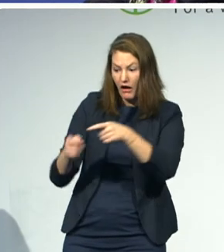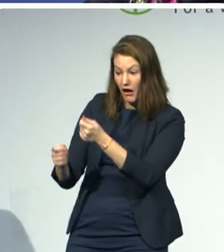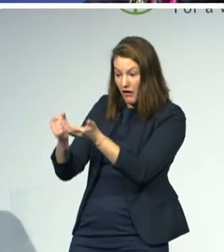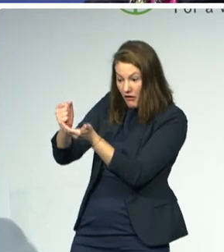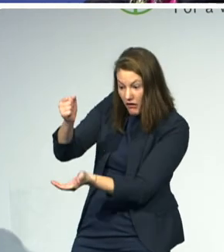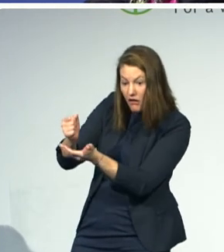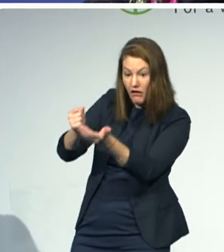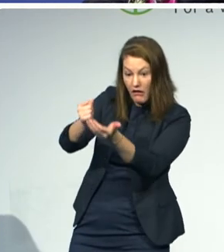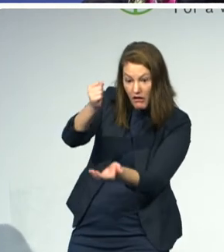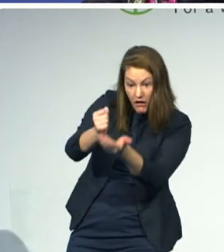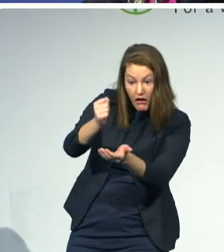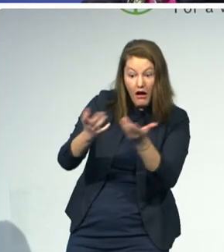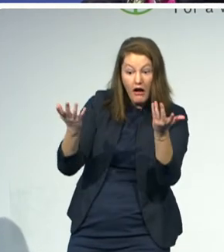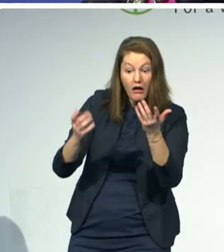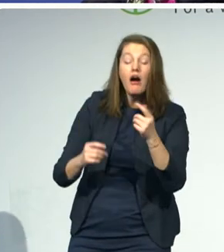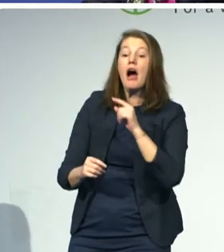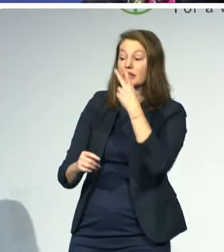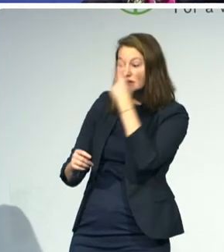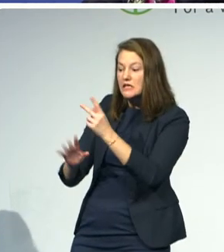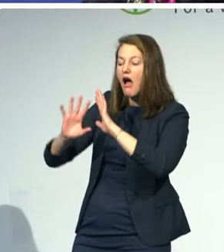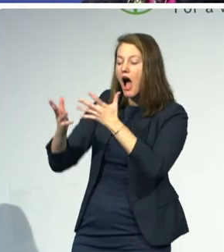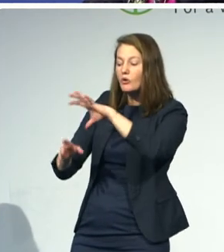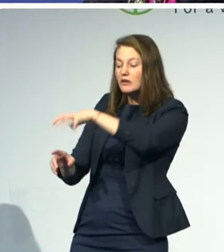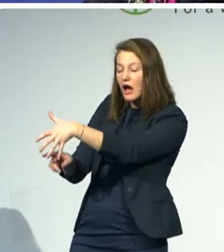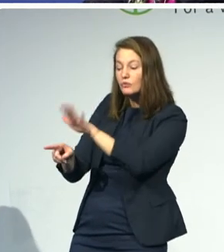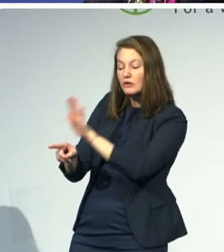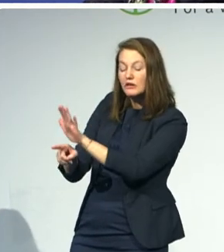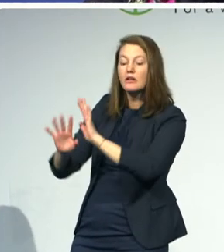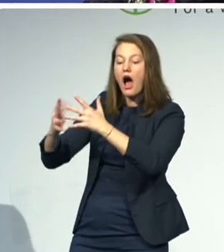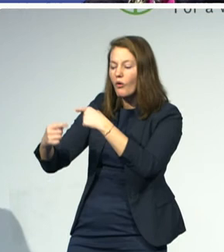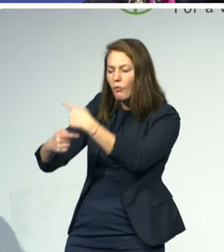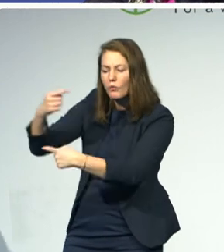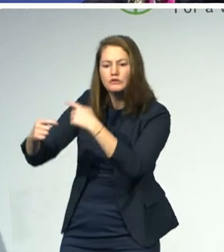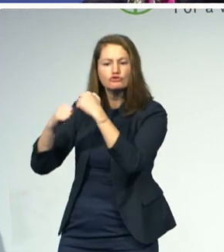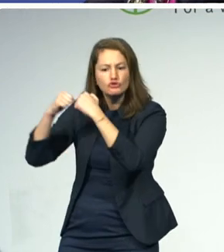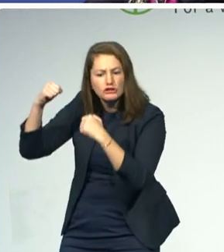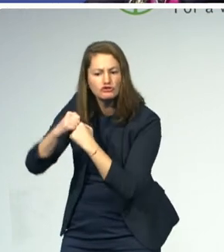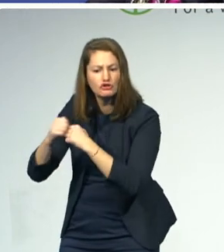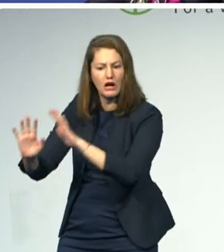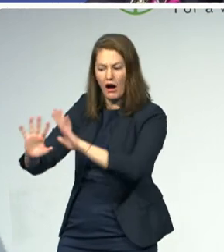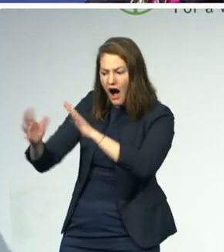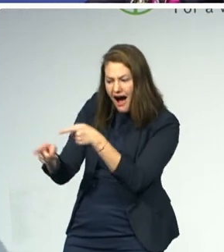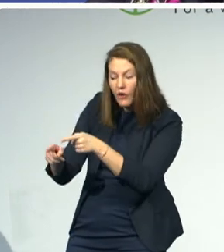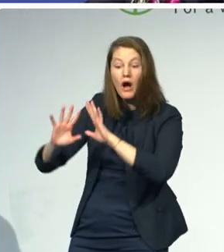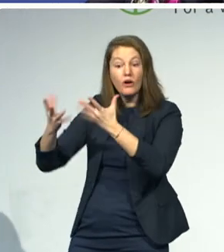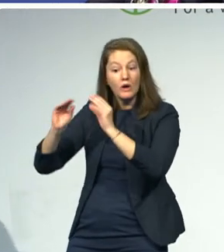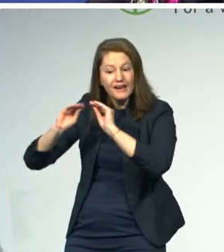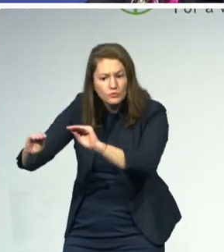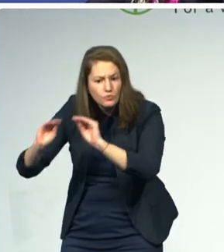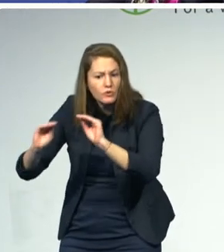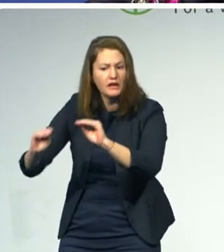to teacher training? Do government officials see the impact of their investments? Are children with disabilities